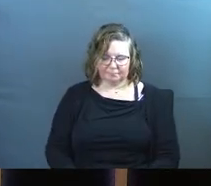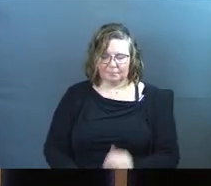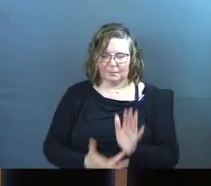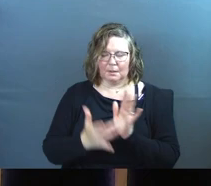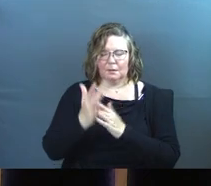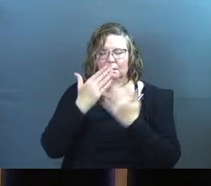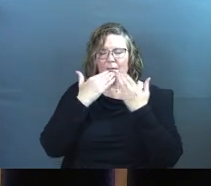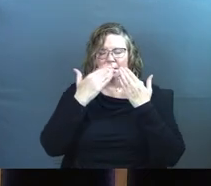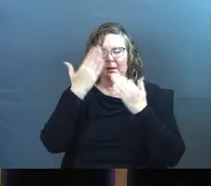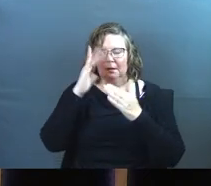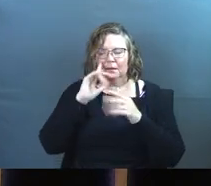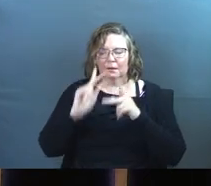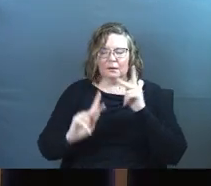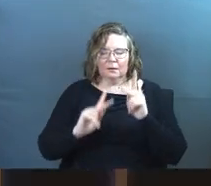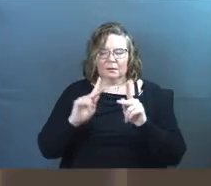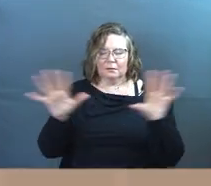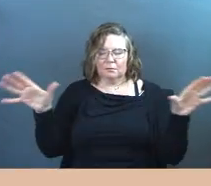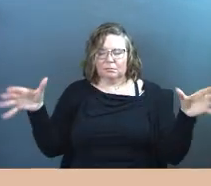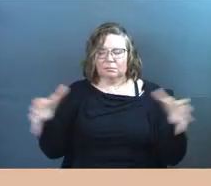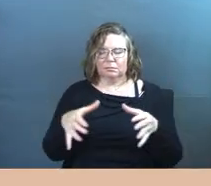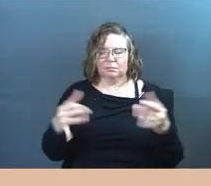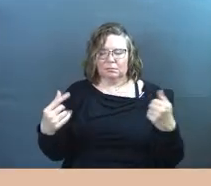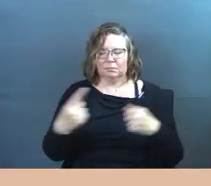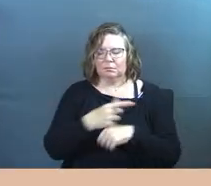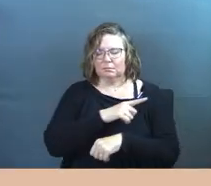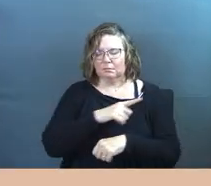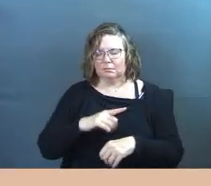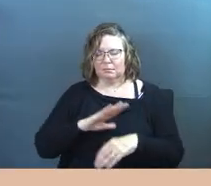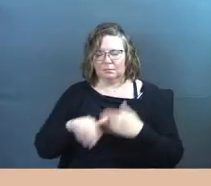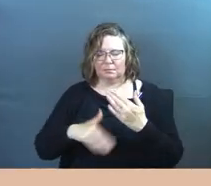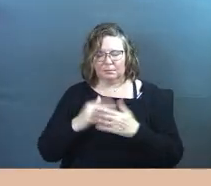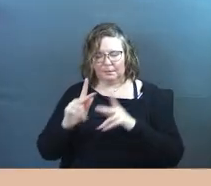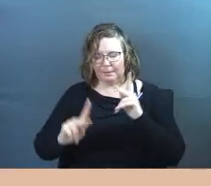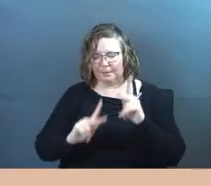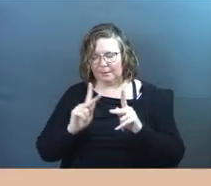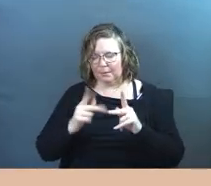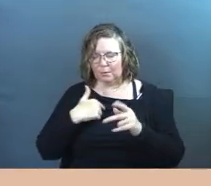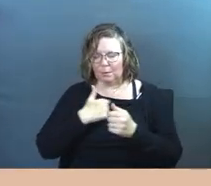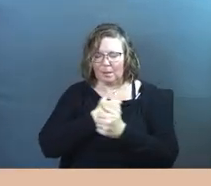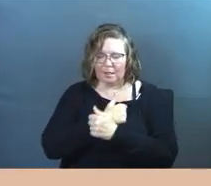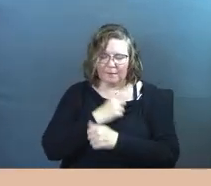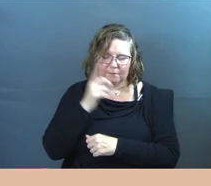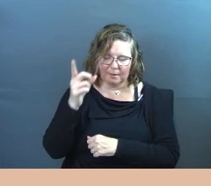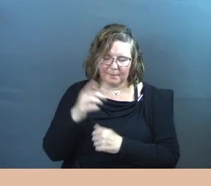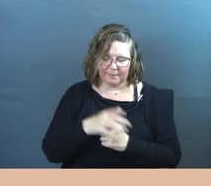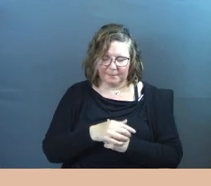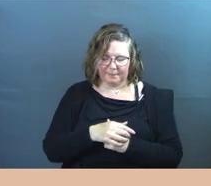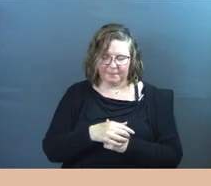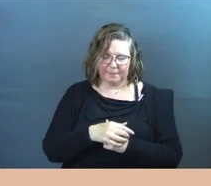Jesus, we thank you, God, for these people that have gathered here today, Lord. And they are all your people, God, and you love them.